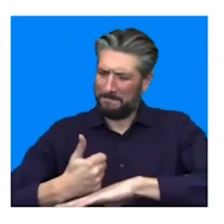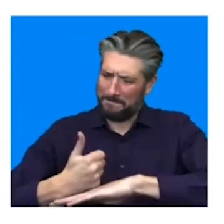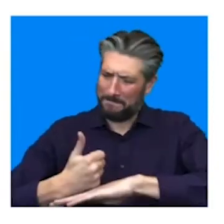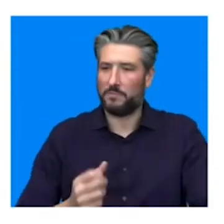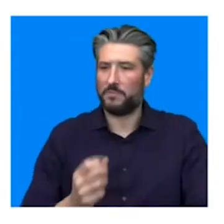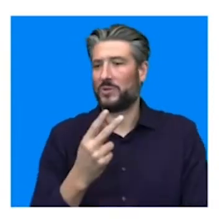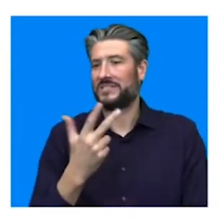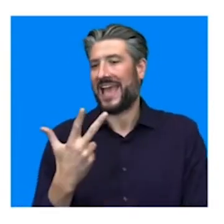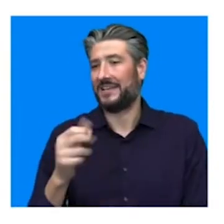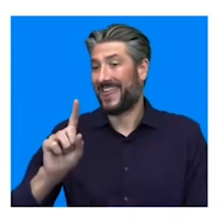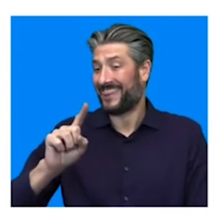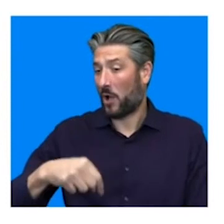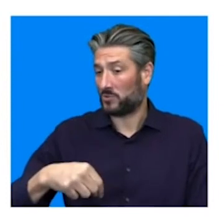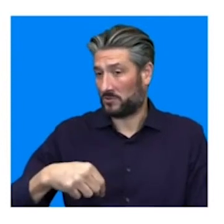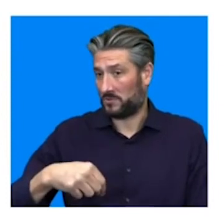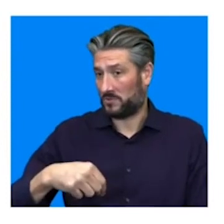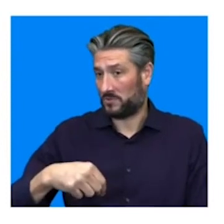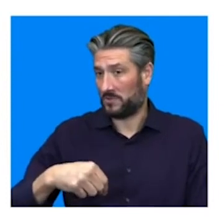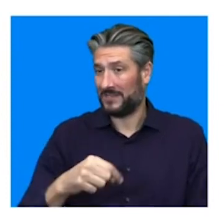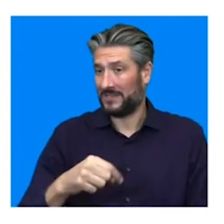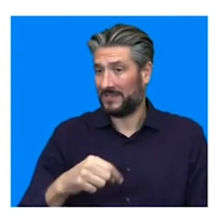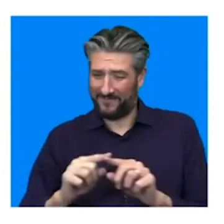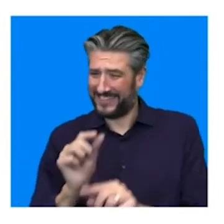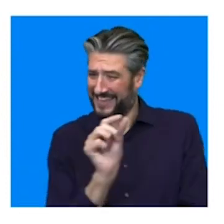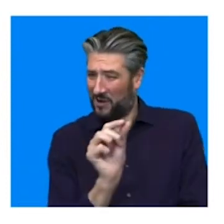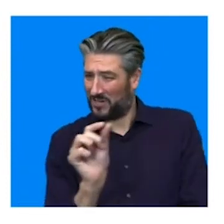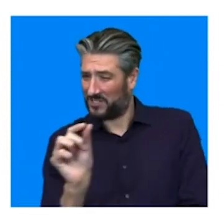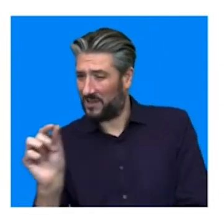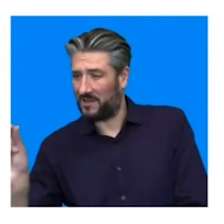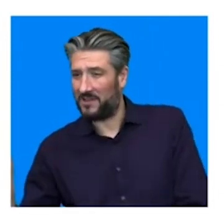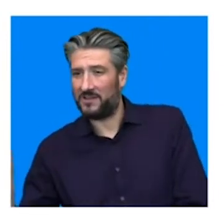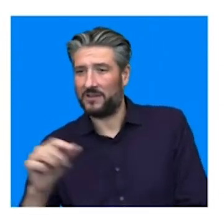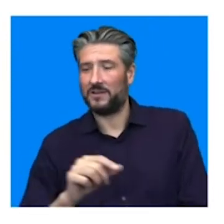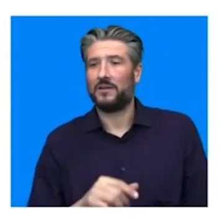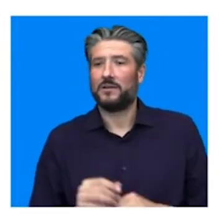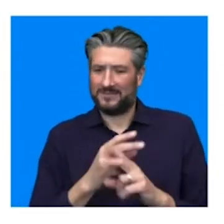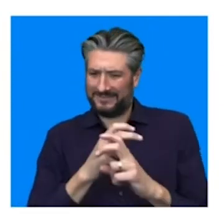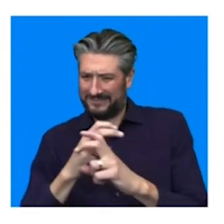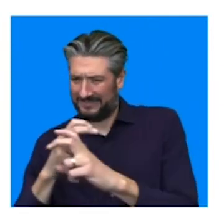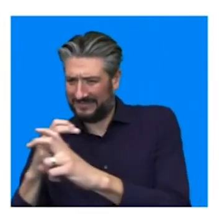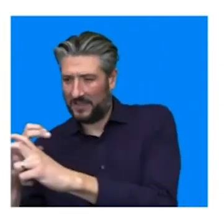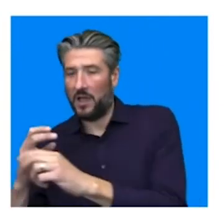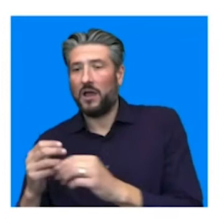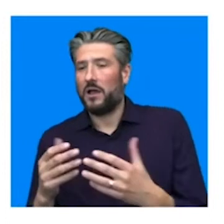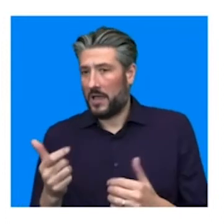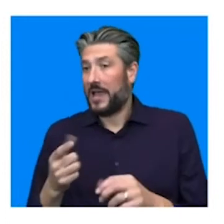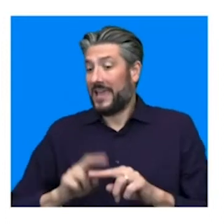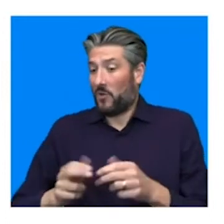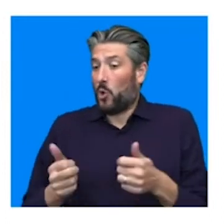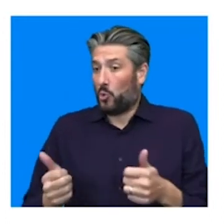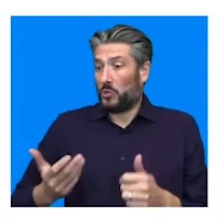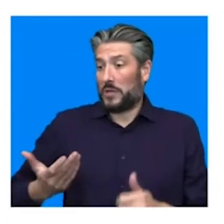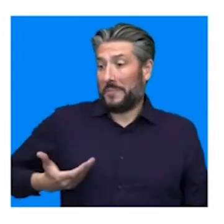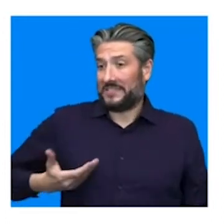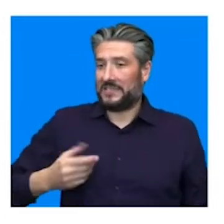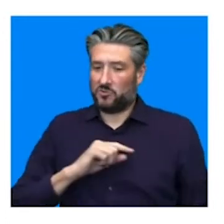it's absolutely crazy. So if we have a neat business case for it, then yes. But I think we pretty much